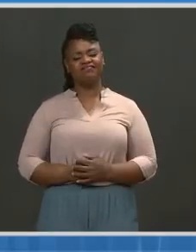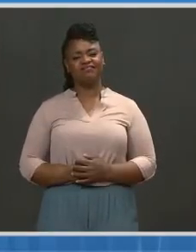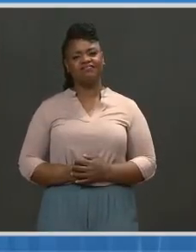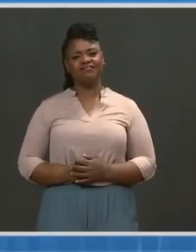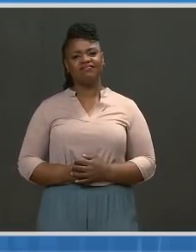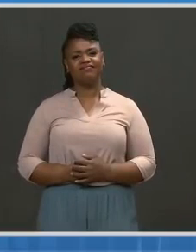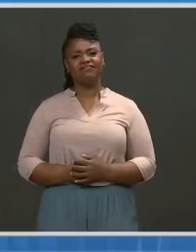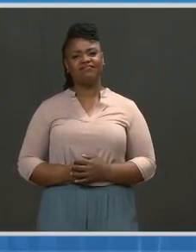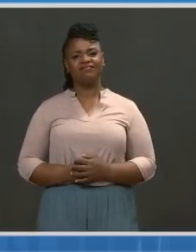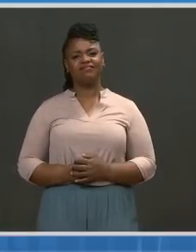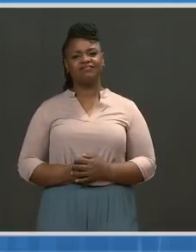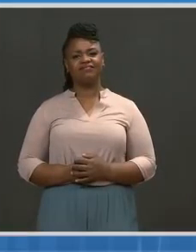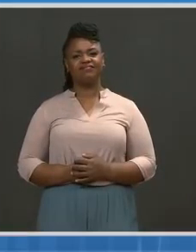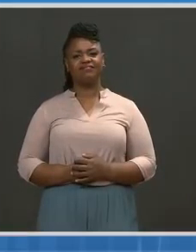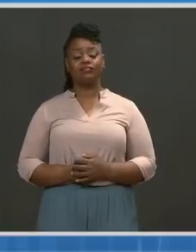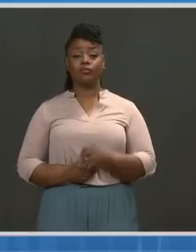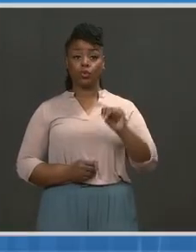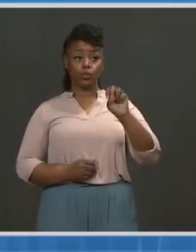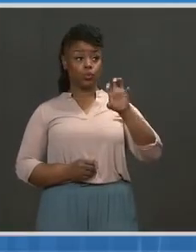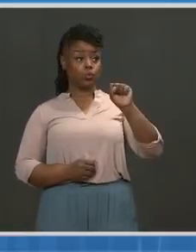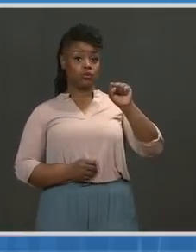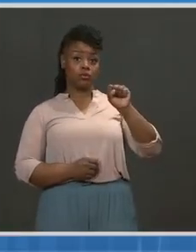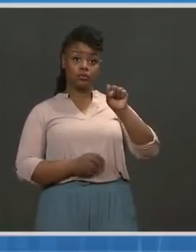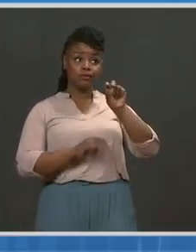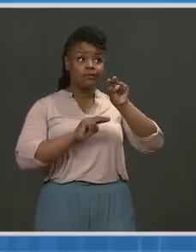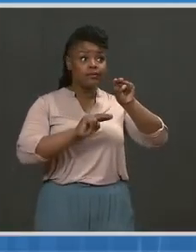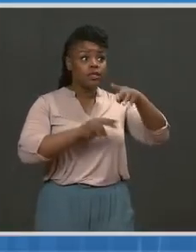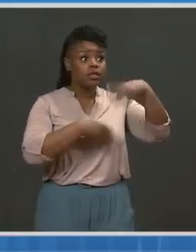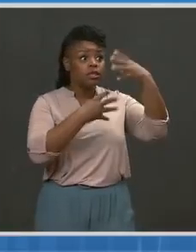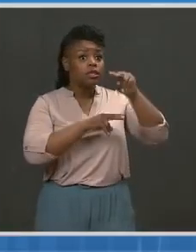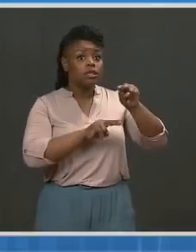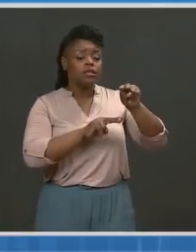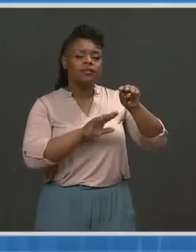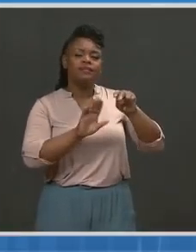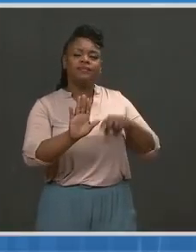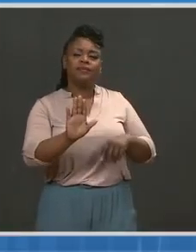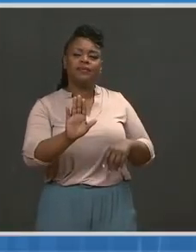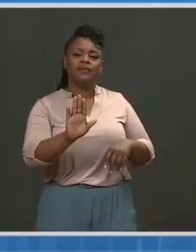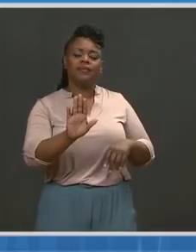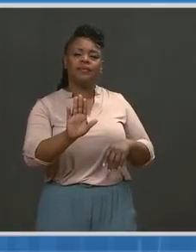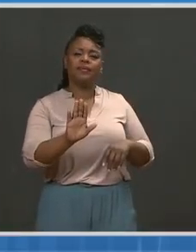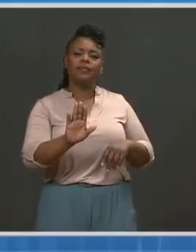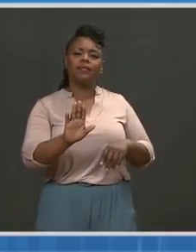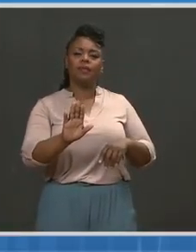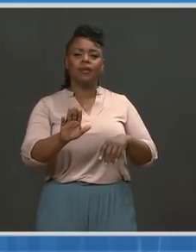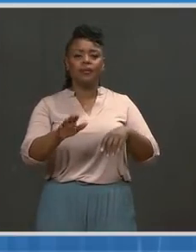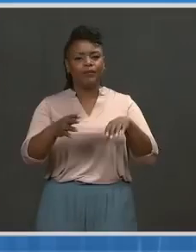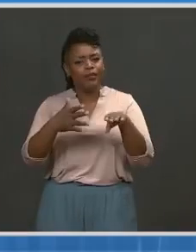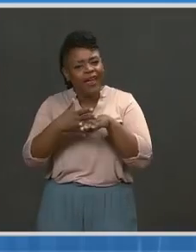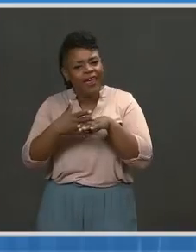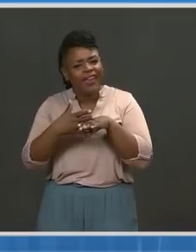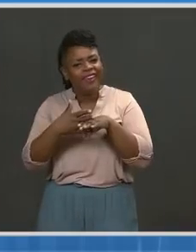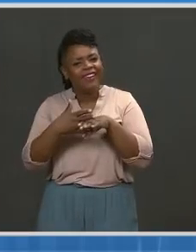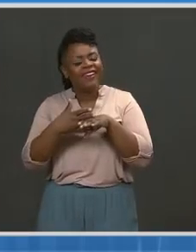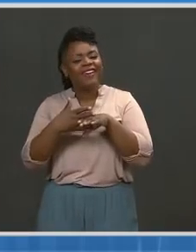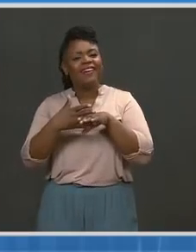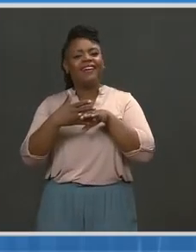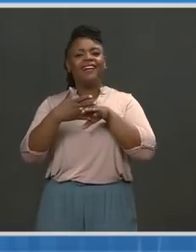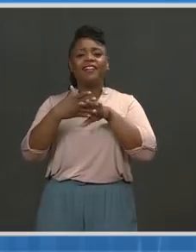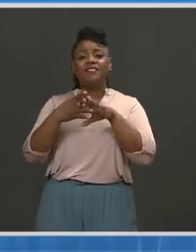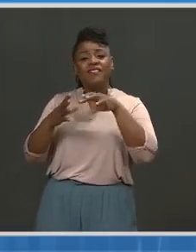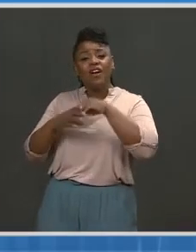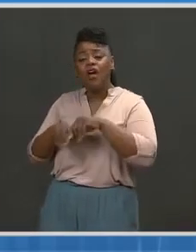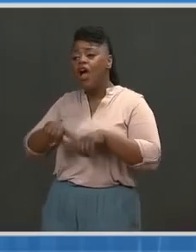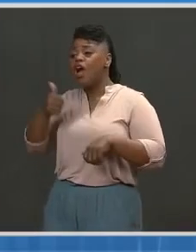to stress. Take breaks from the news and social media. While it's good to be informed, hearing about the pandemic all